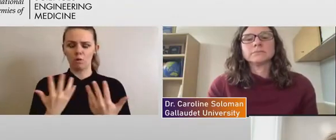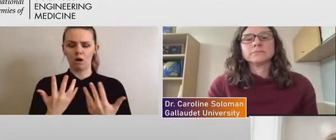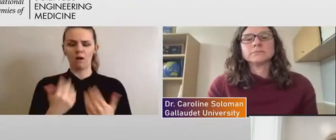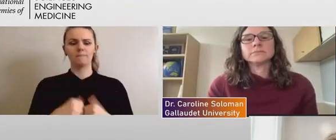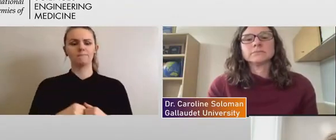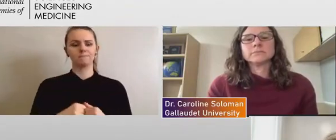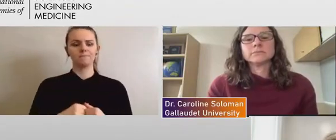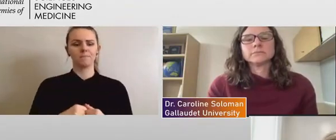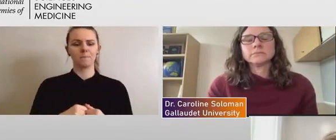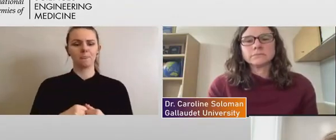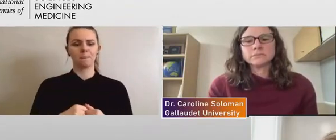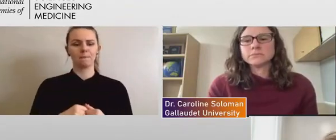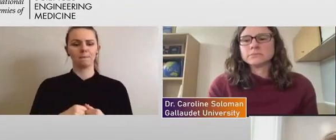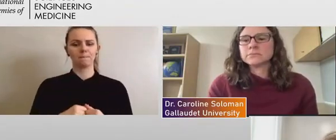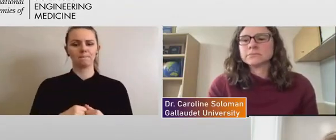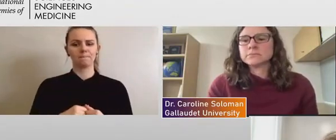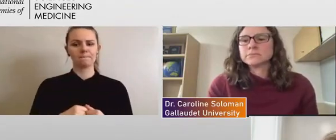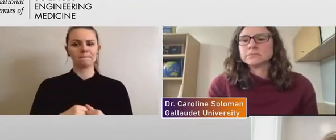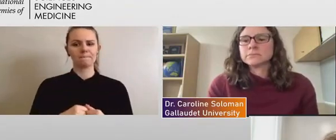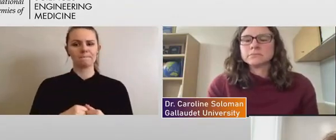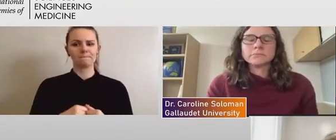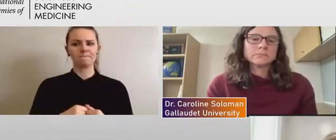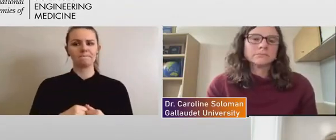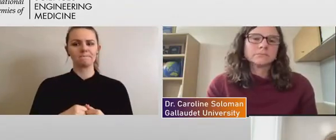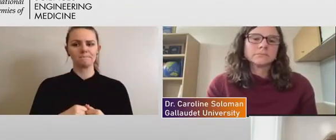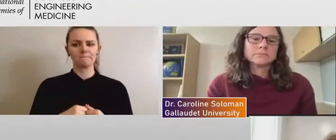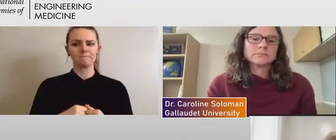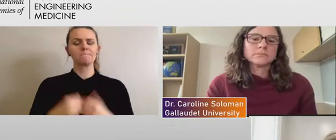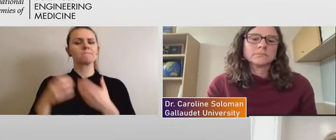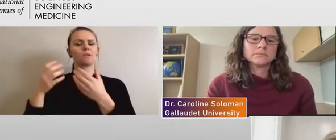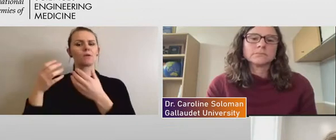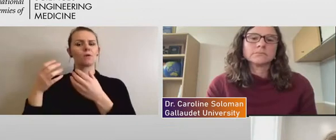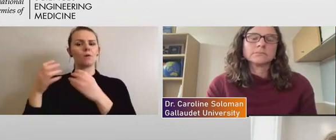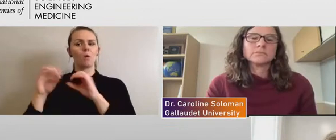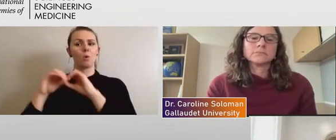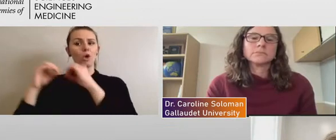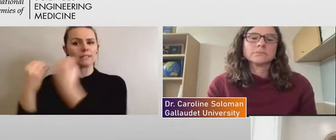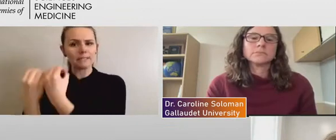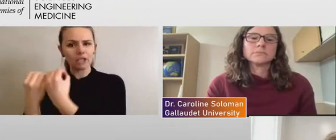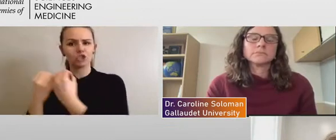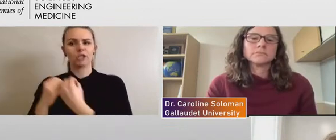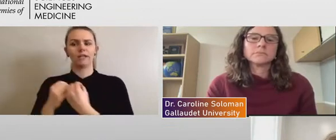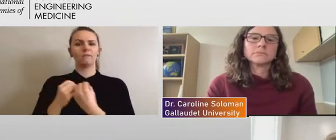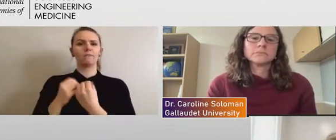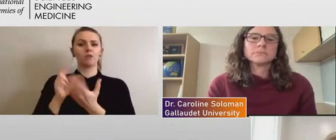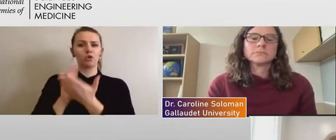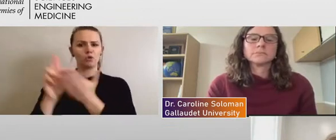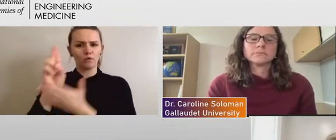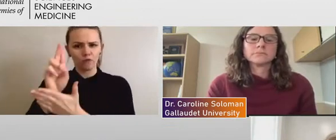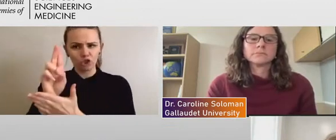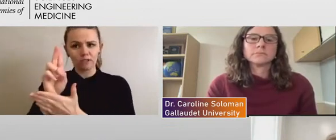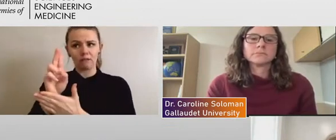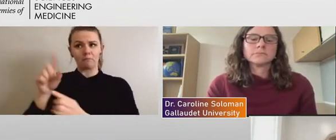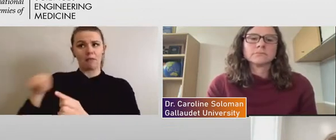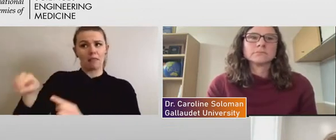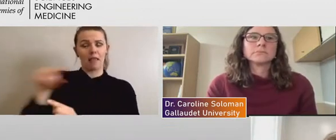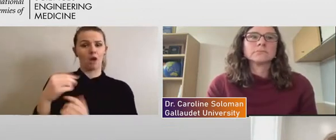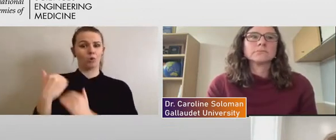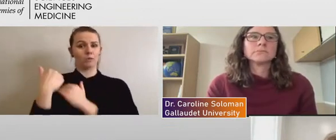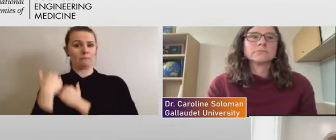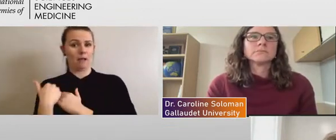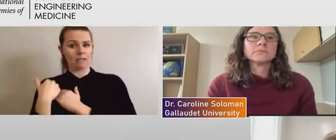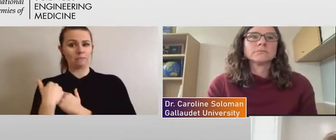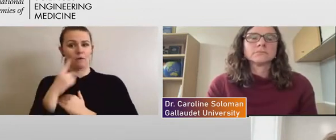the organization and the university that's kind of responsible for implementing things and maybe spending